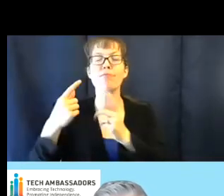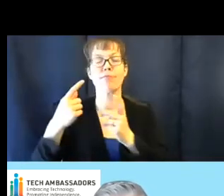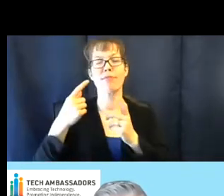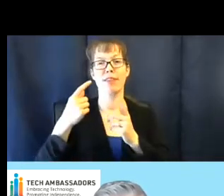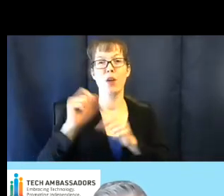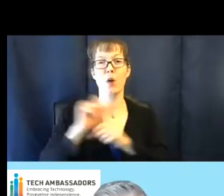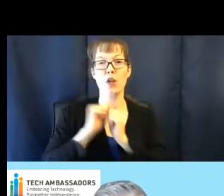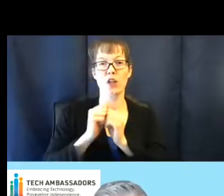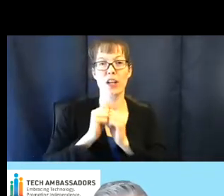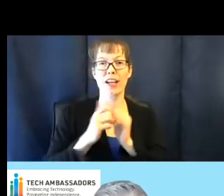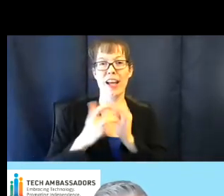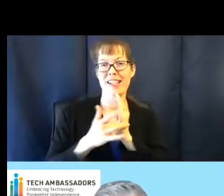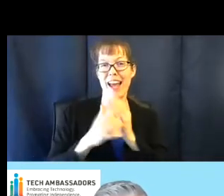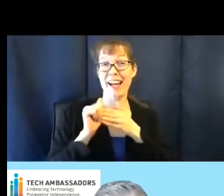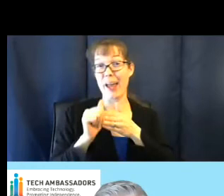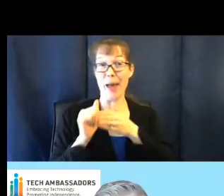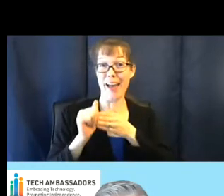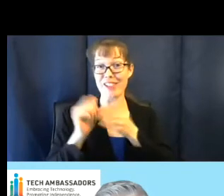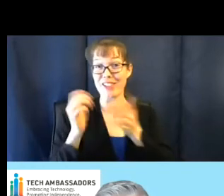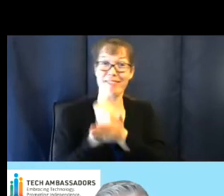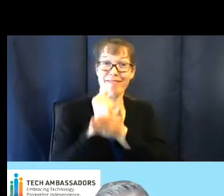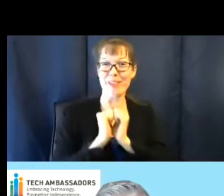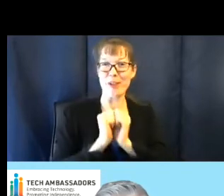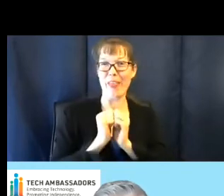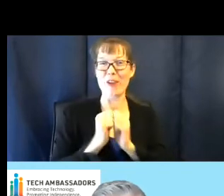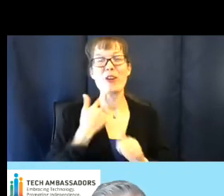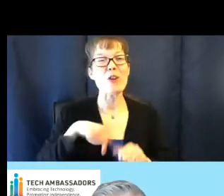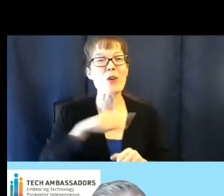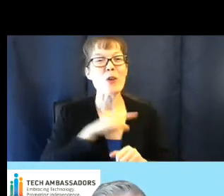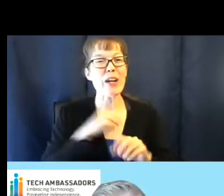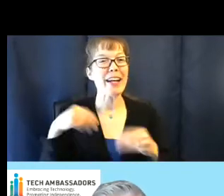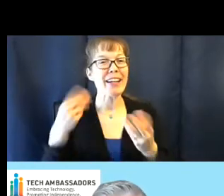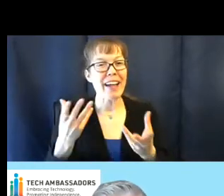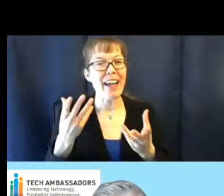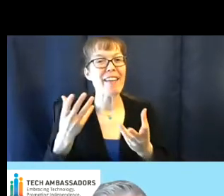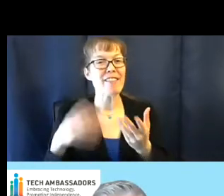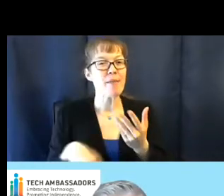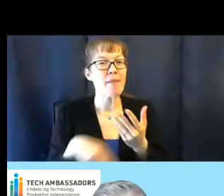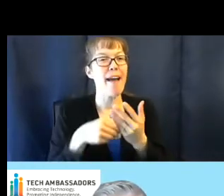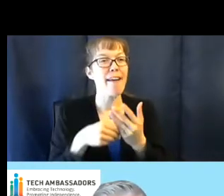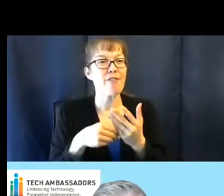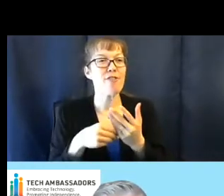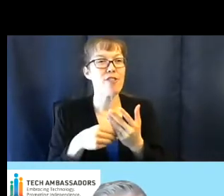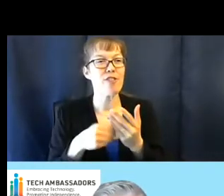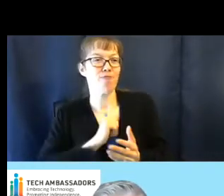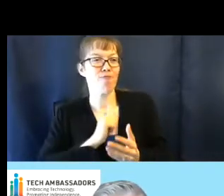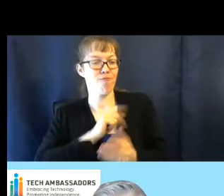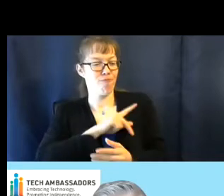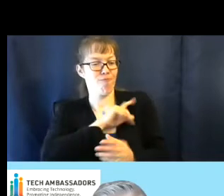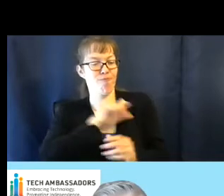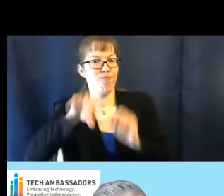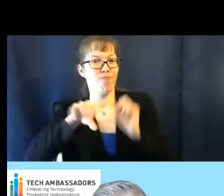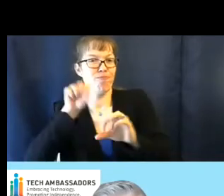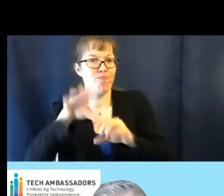called Tech Ambassadors. We all gave some extra flavor and some spice